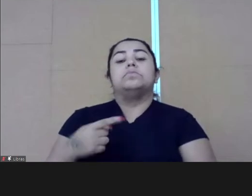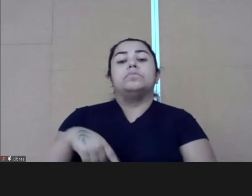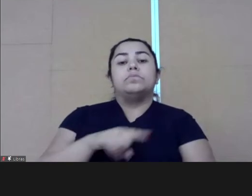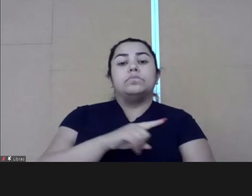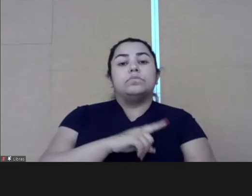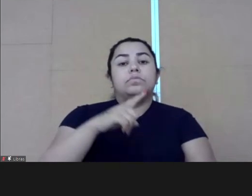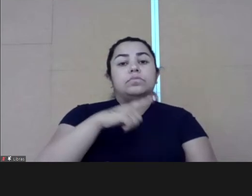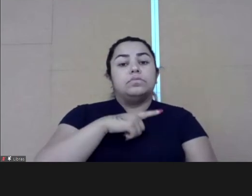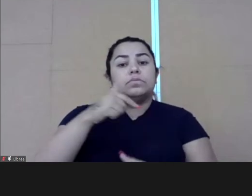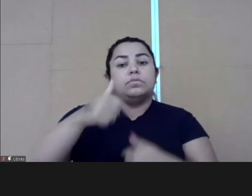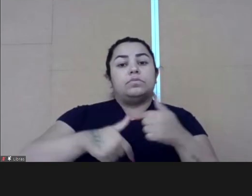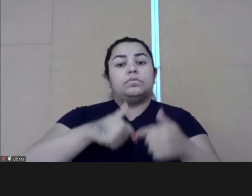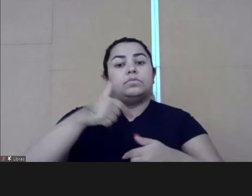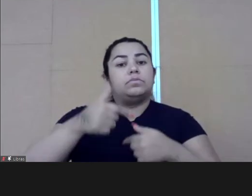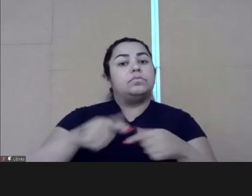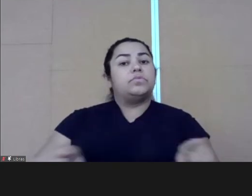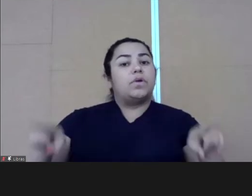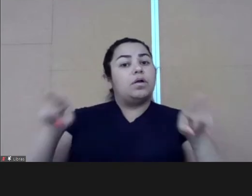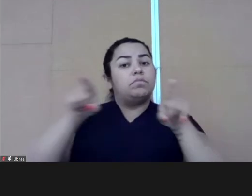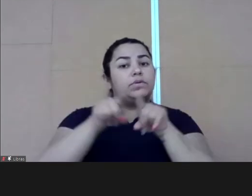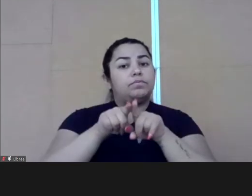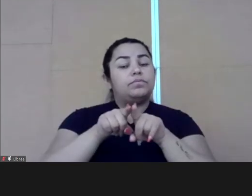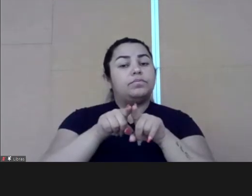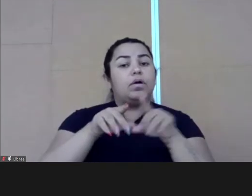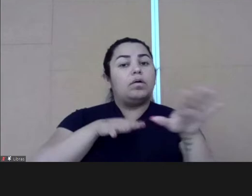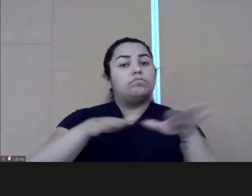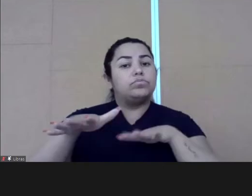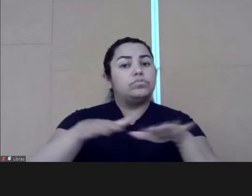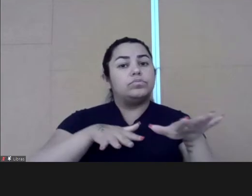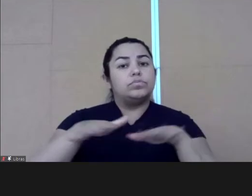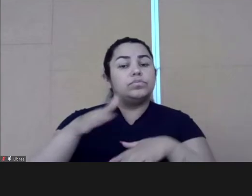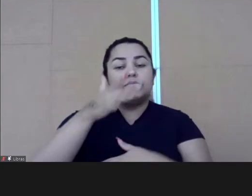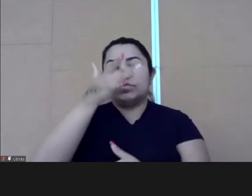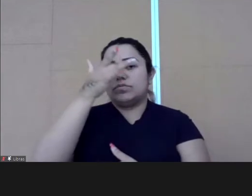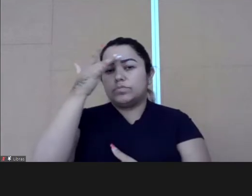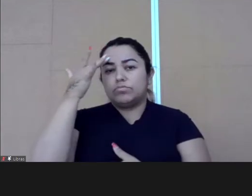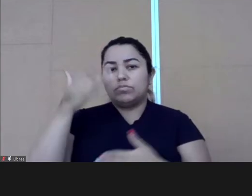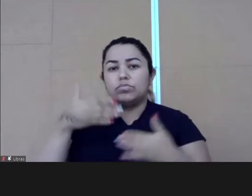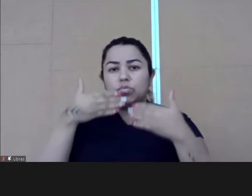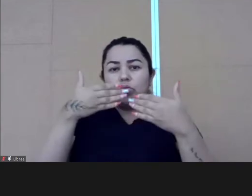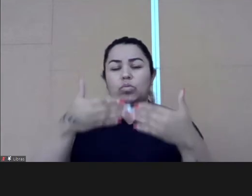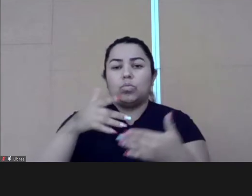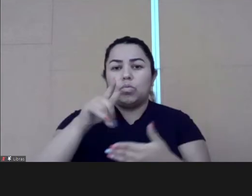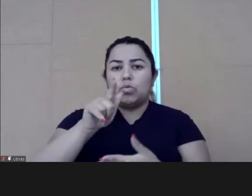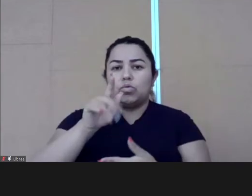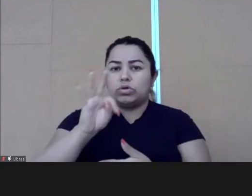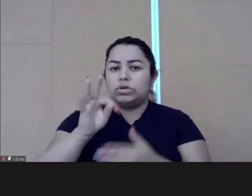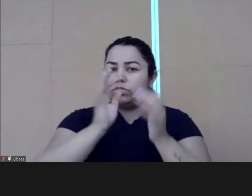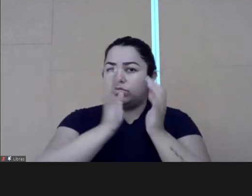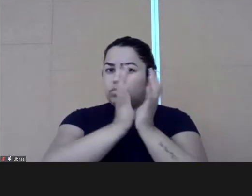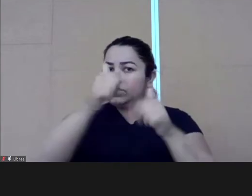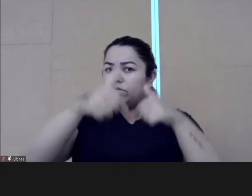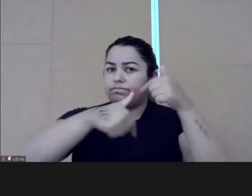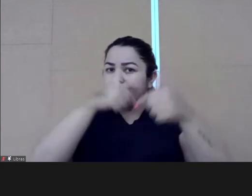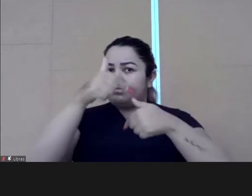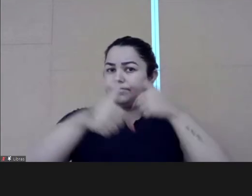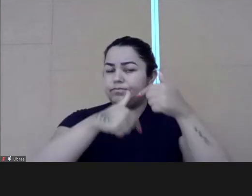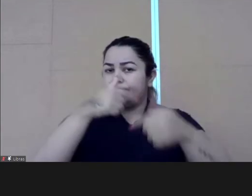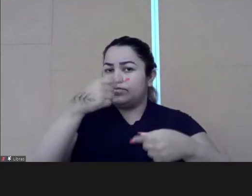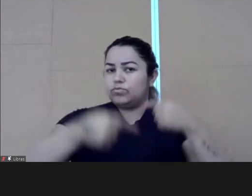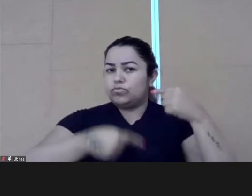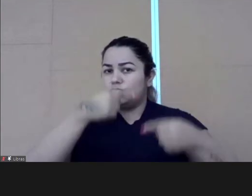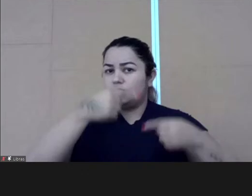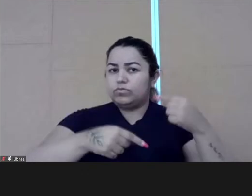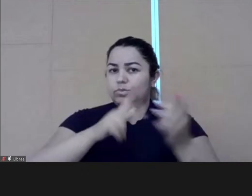We've worked throughout the partnership and the Pessoa da Frente program. We have